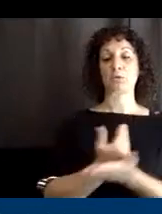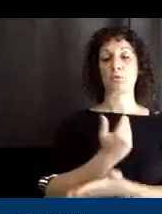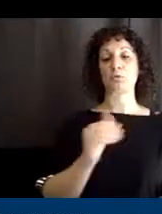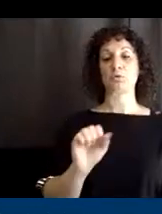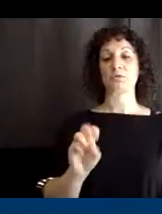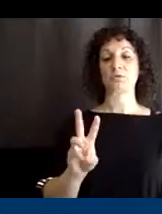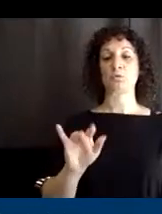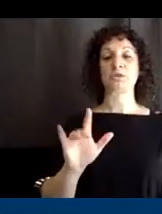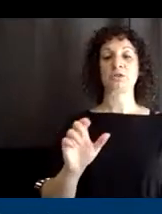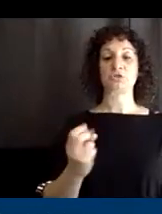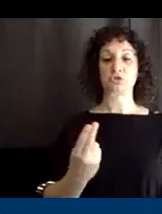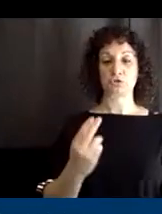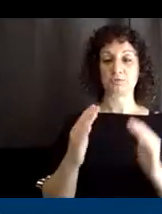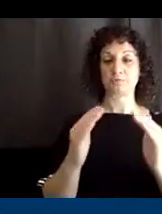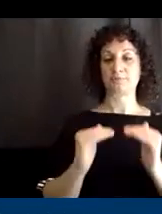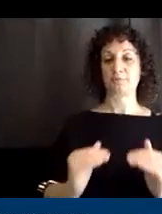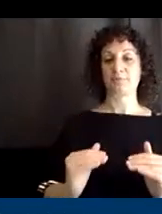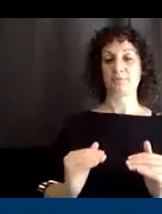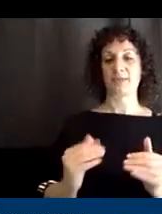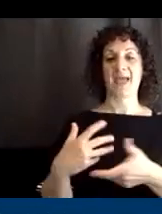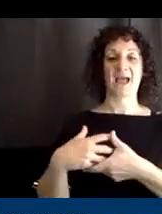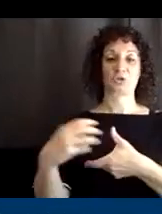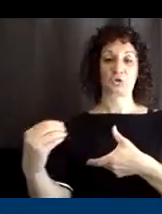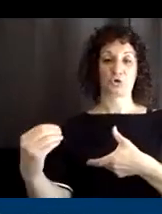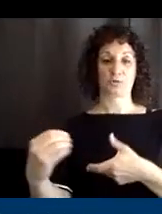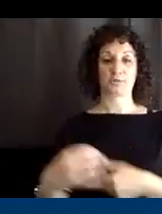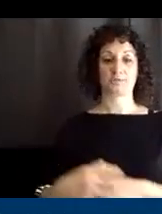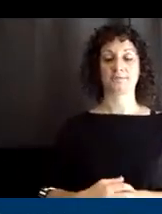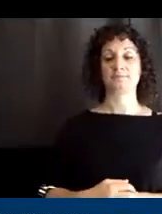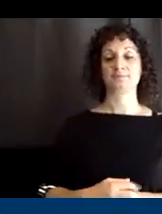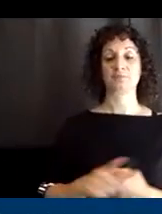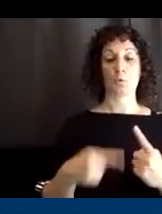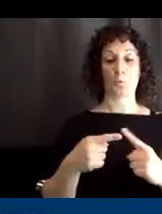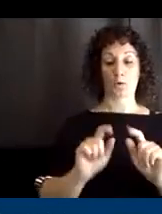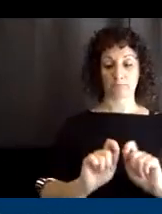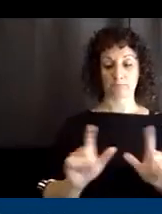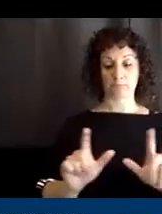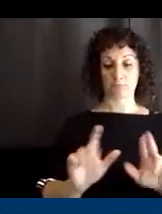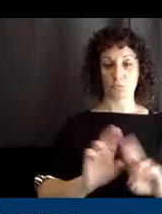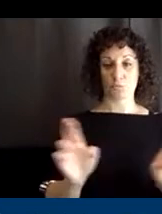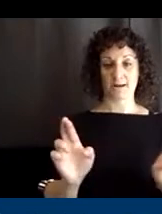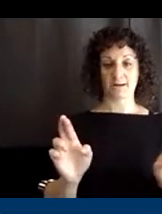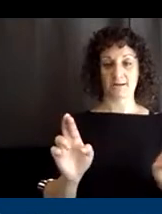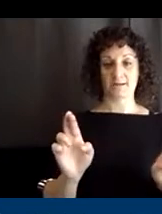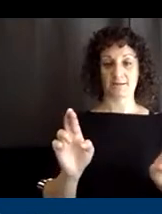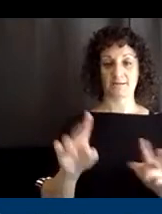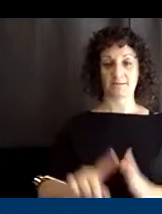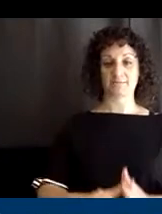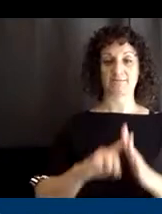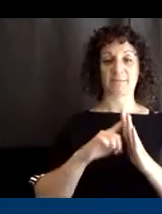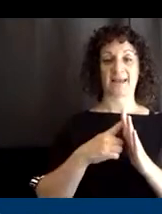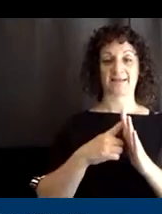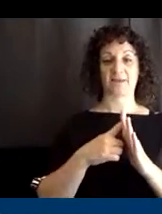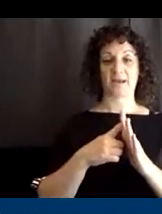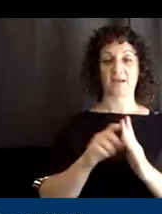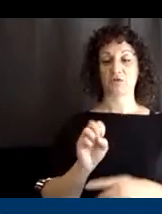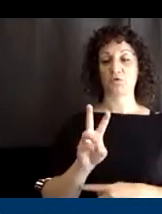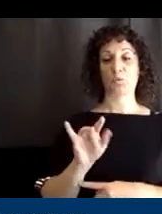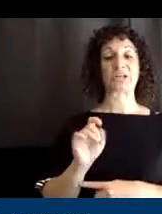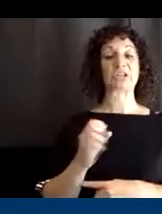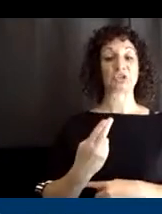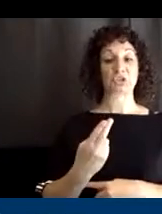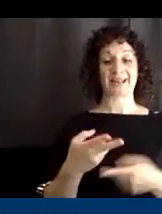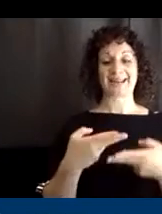external. Once prompted, activate a switch and name it. We recommend giving the switch an